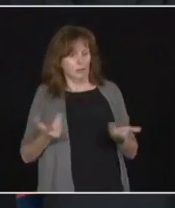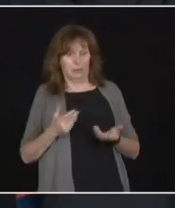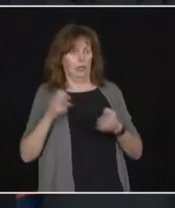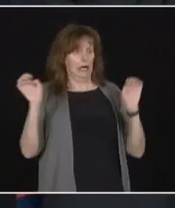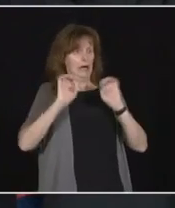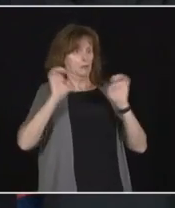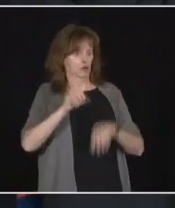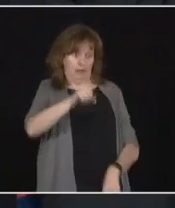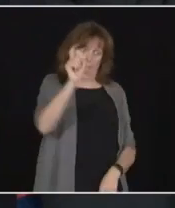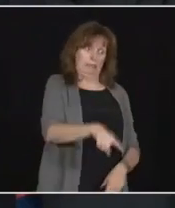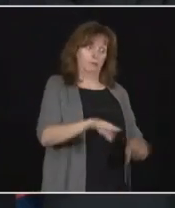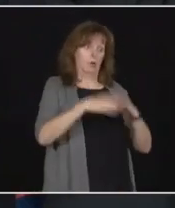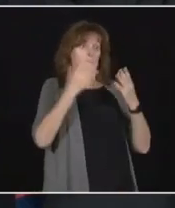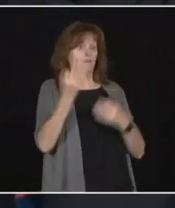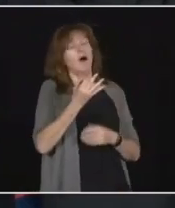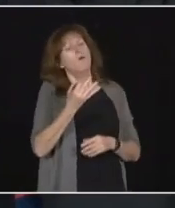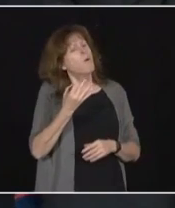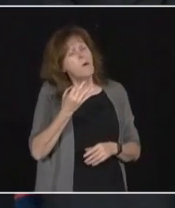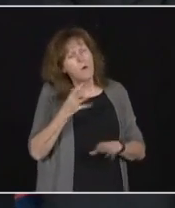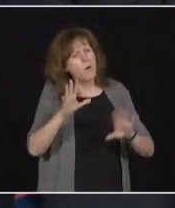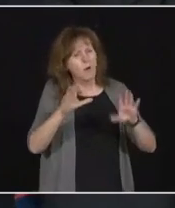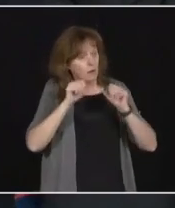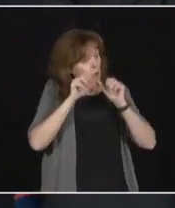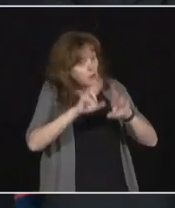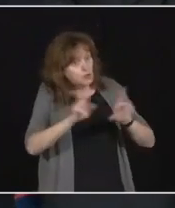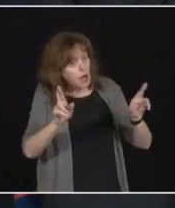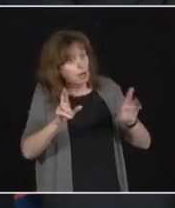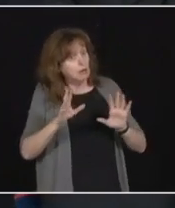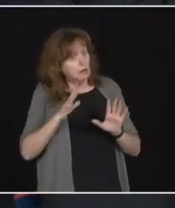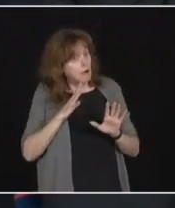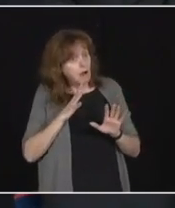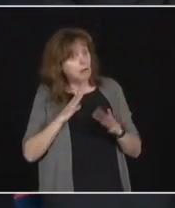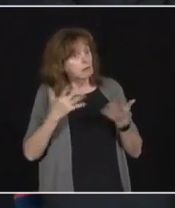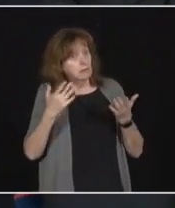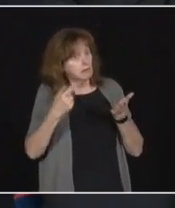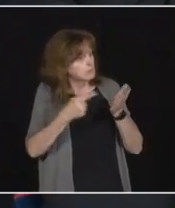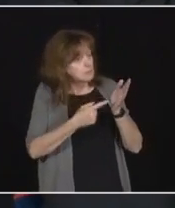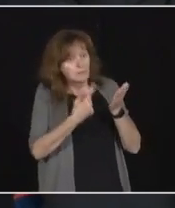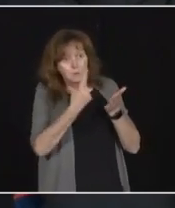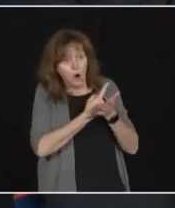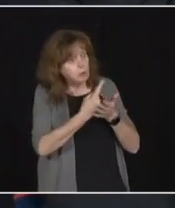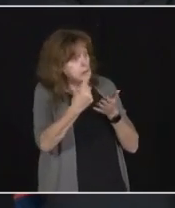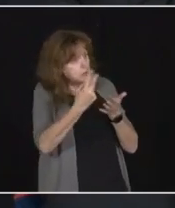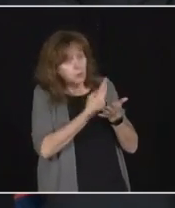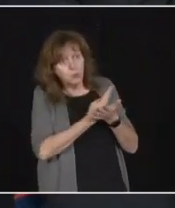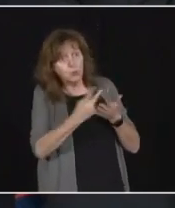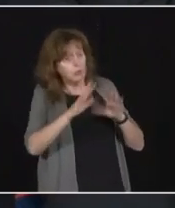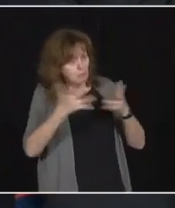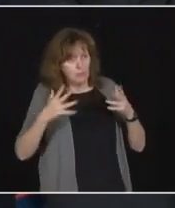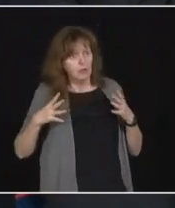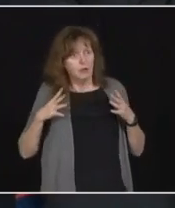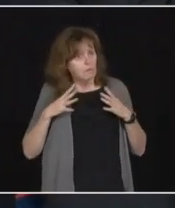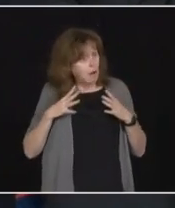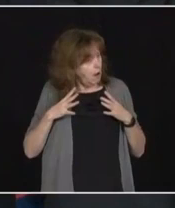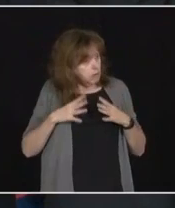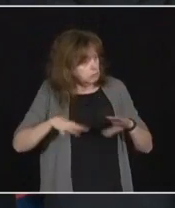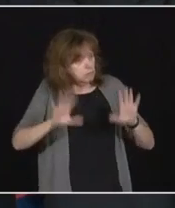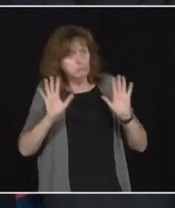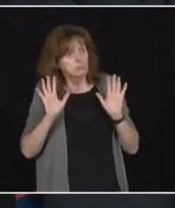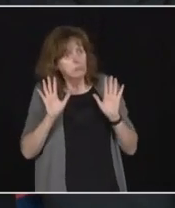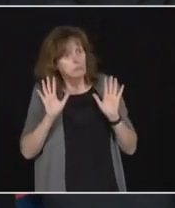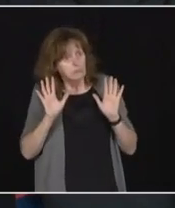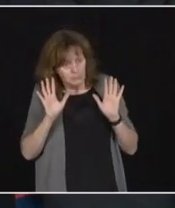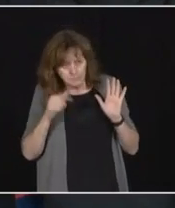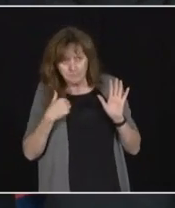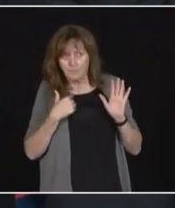Just don't open. When you're ready to open, if it takes you a week, if it takes you 10 days, then take the week and 10 days. I'd rather be careful.